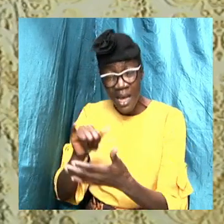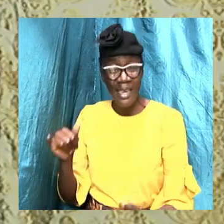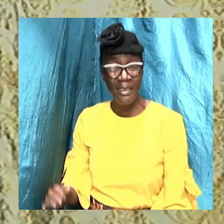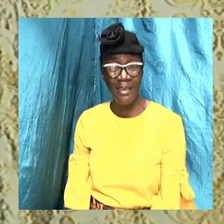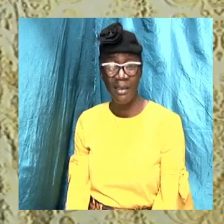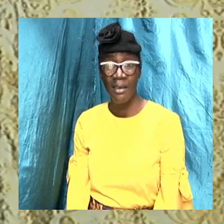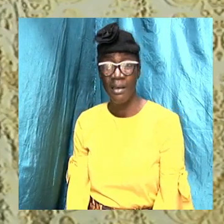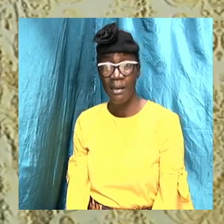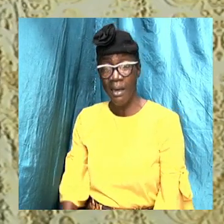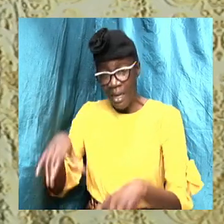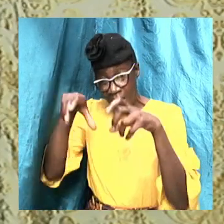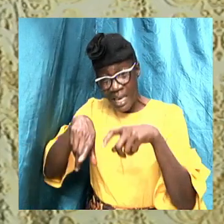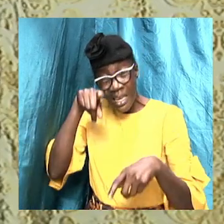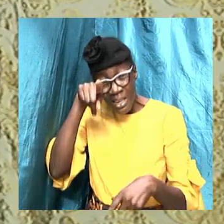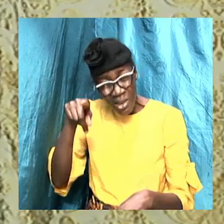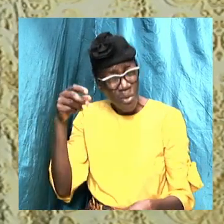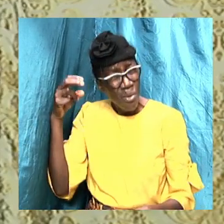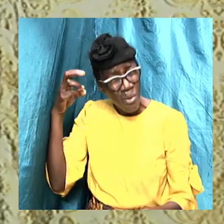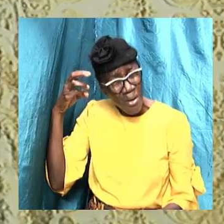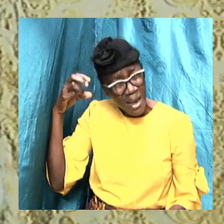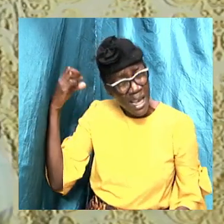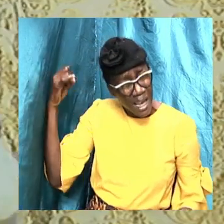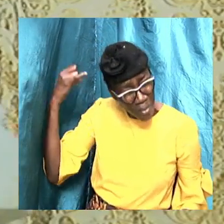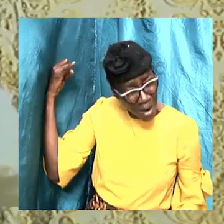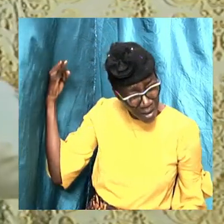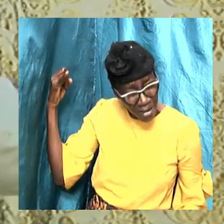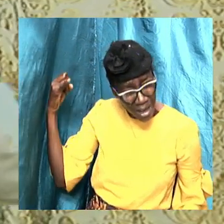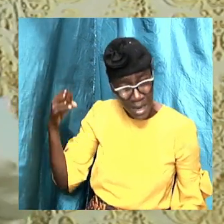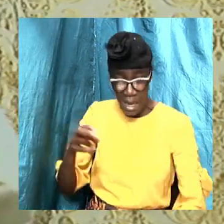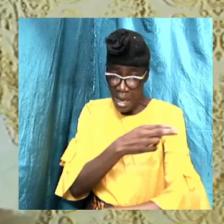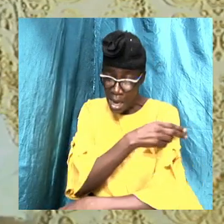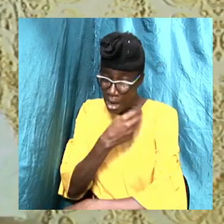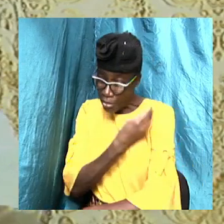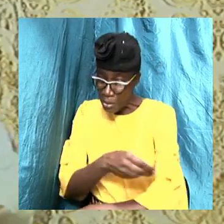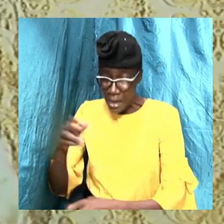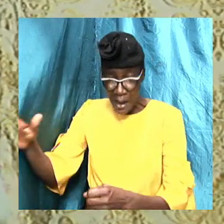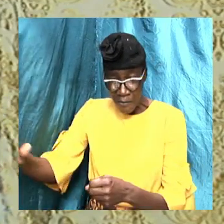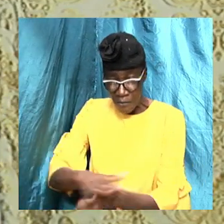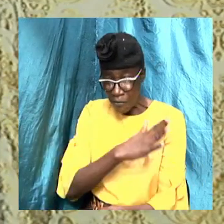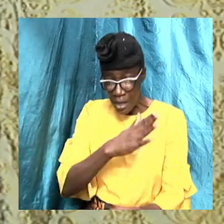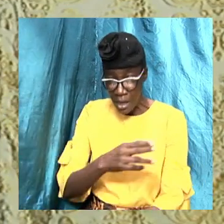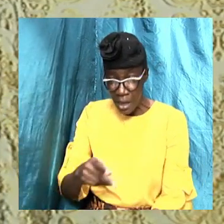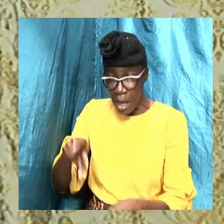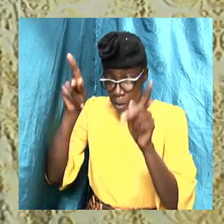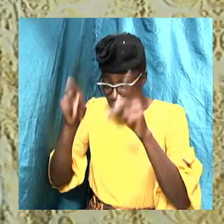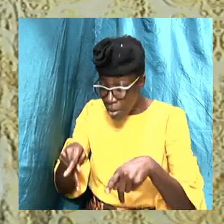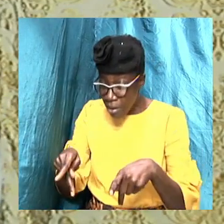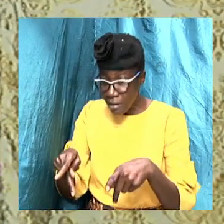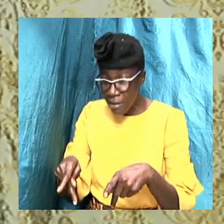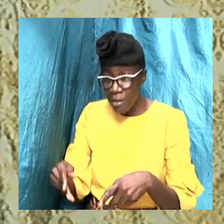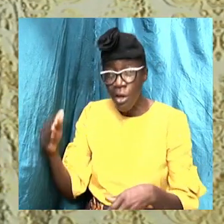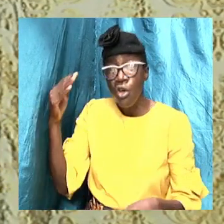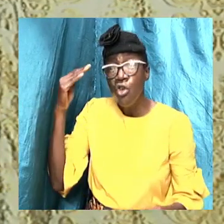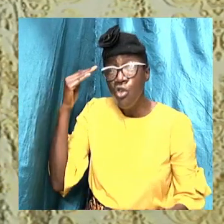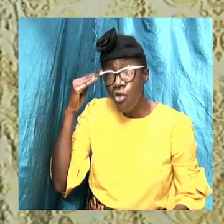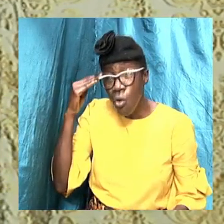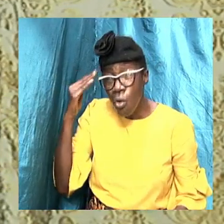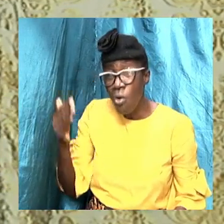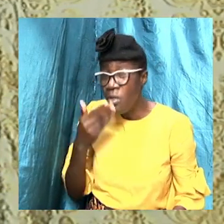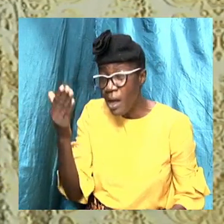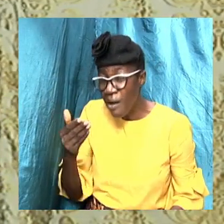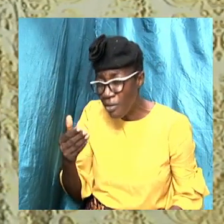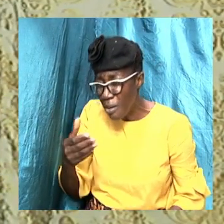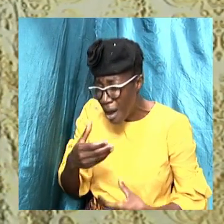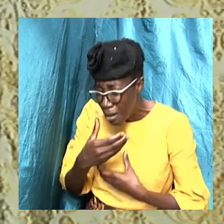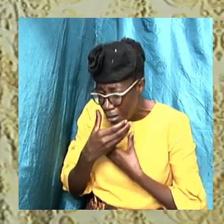imagine, the hospitals being filled and persons are at the point where them know that, look here, there have to be an oxygen, some